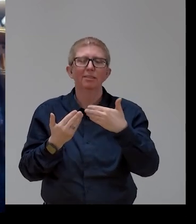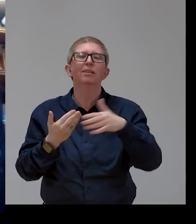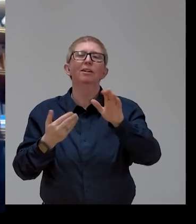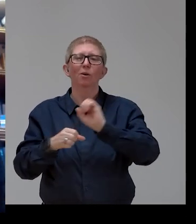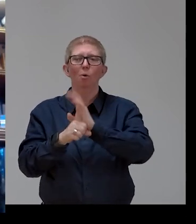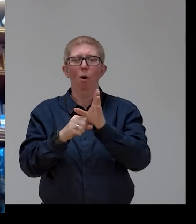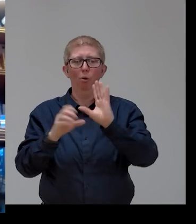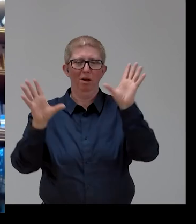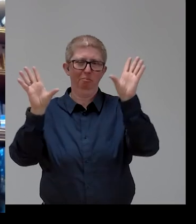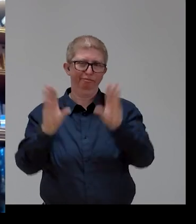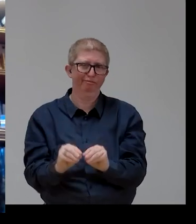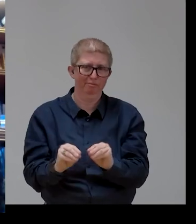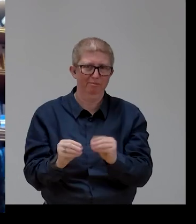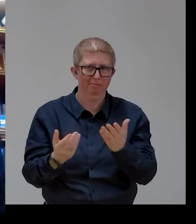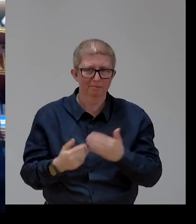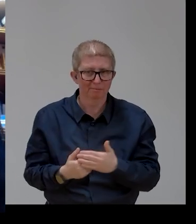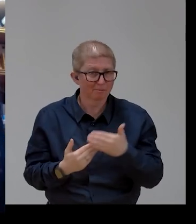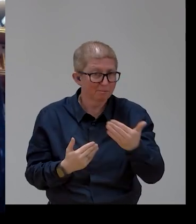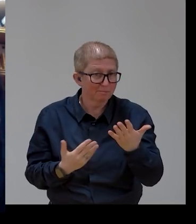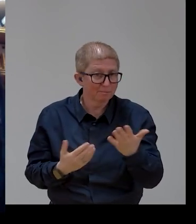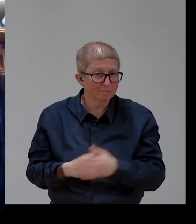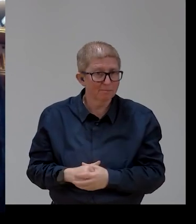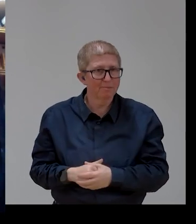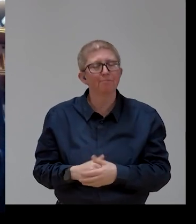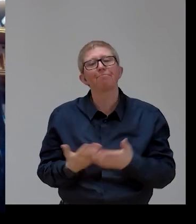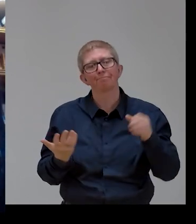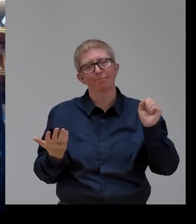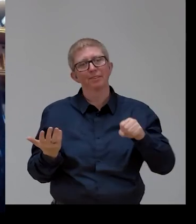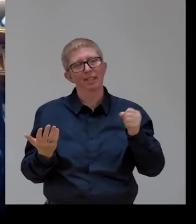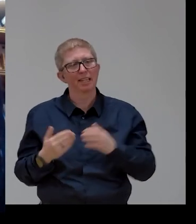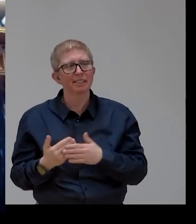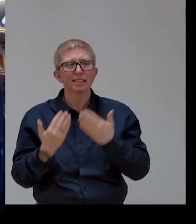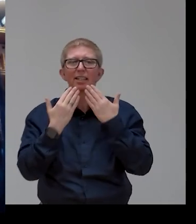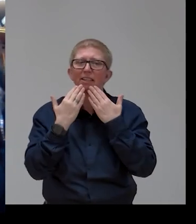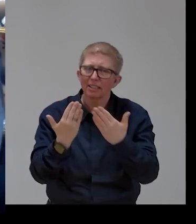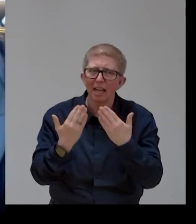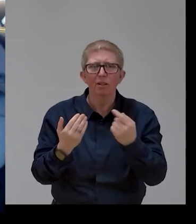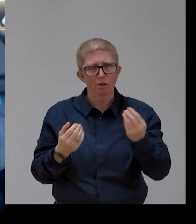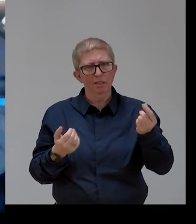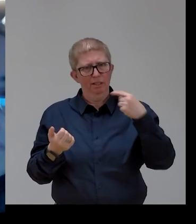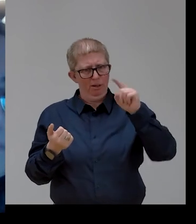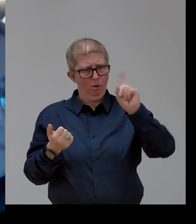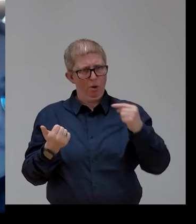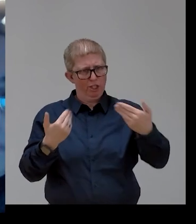Hello again. Thank you for the question. And